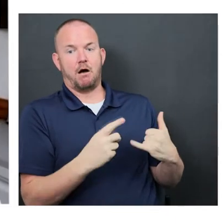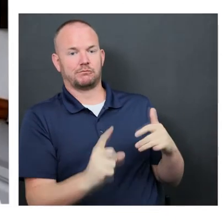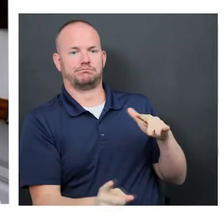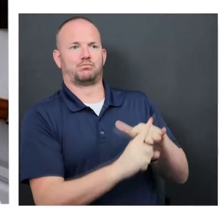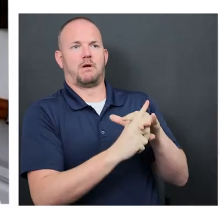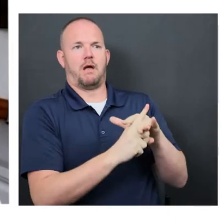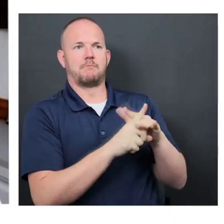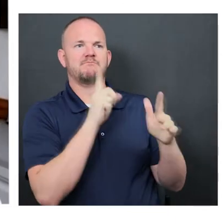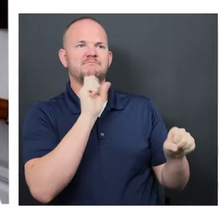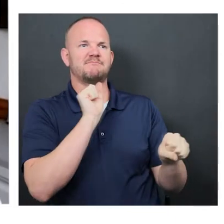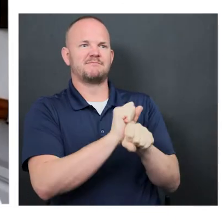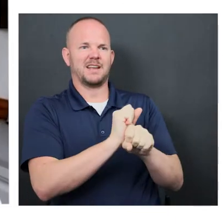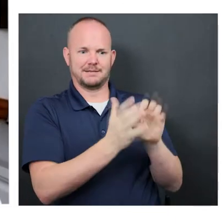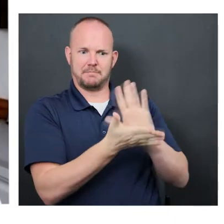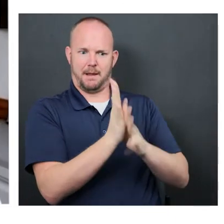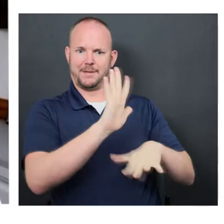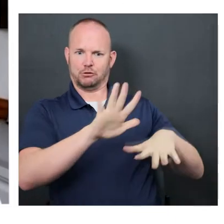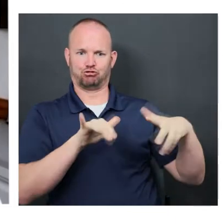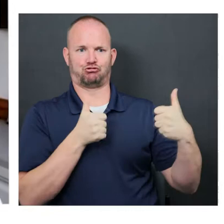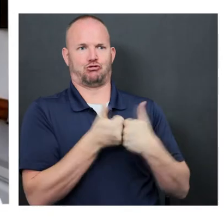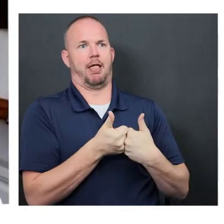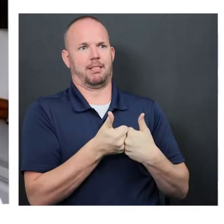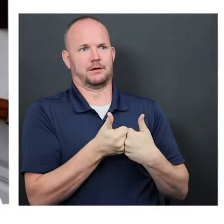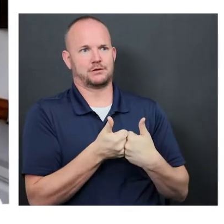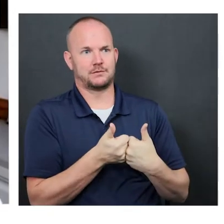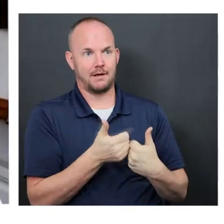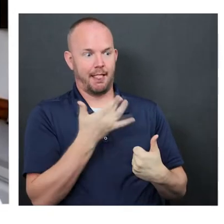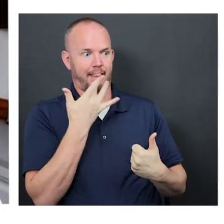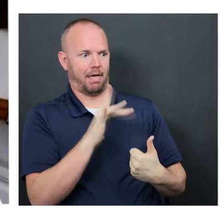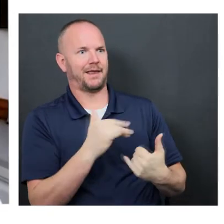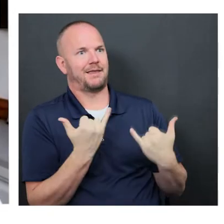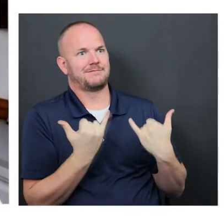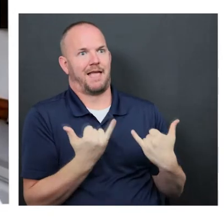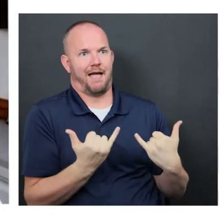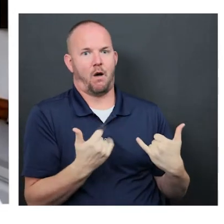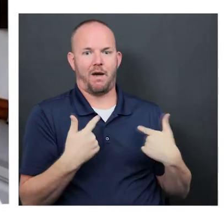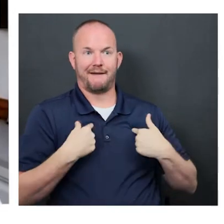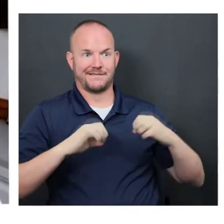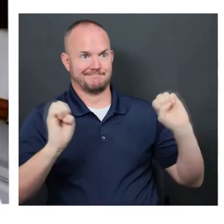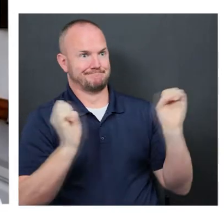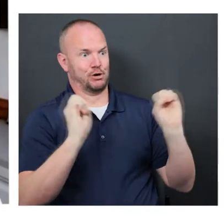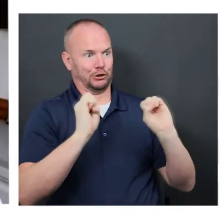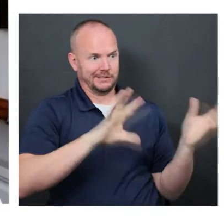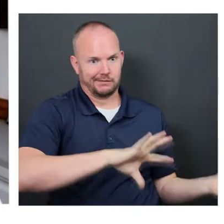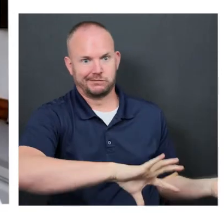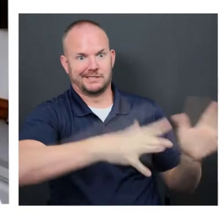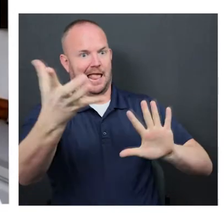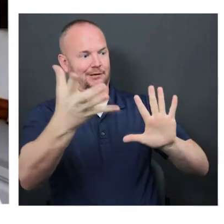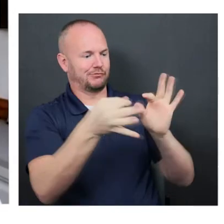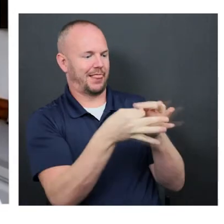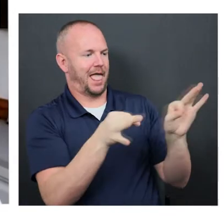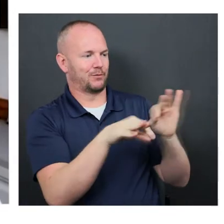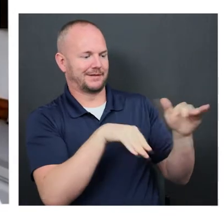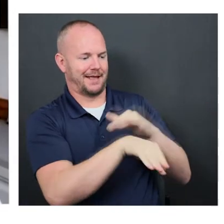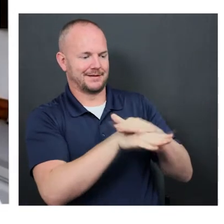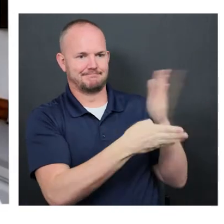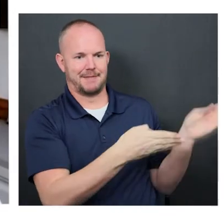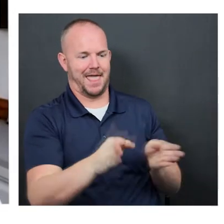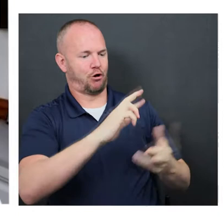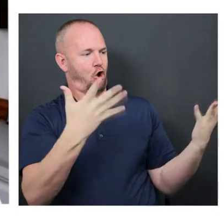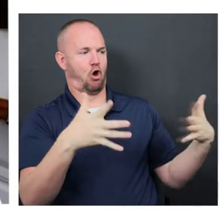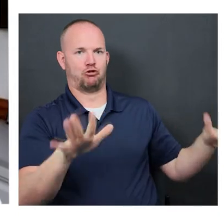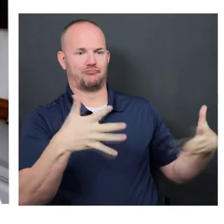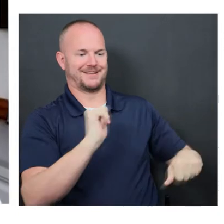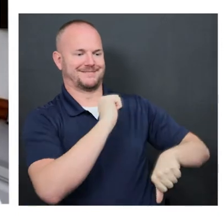it was an incredible challenge, but luckily enough I had an emergency disaster language access plan